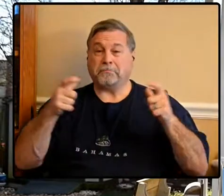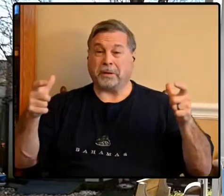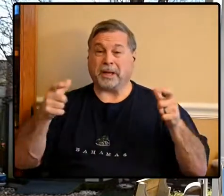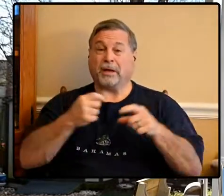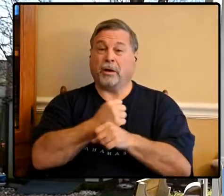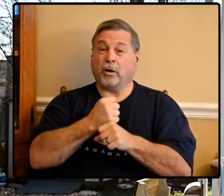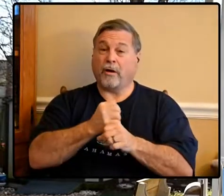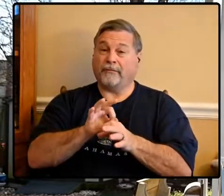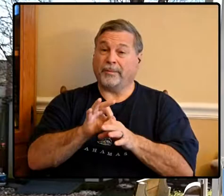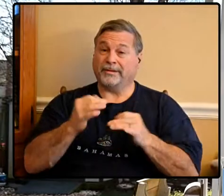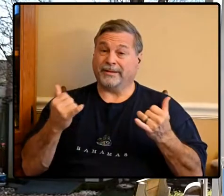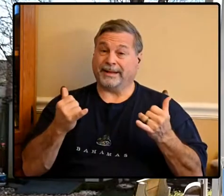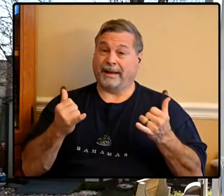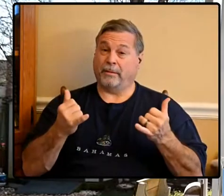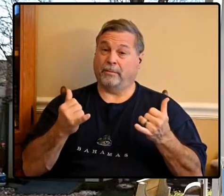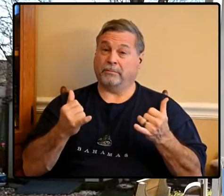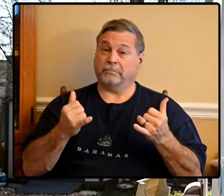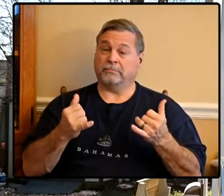gotten now